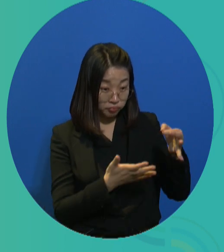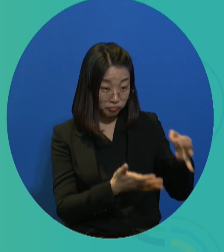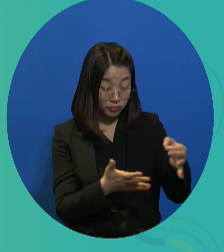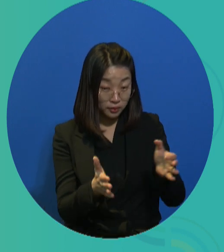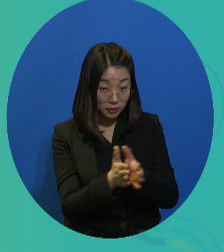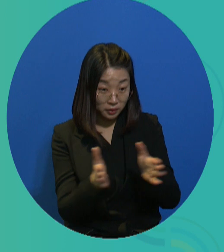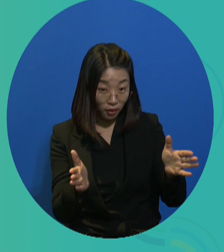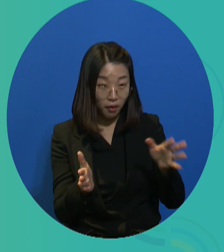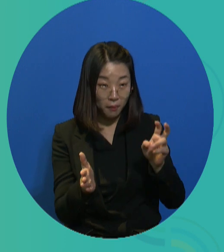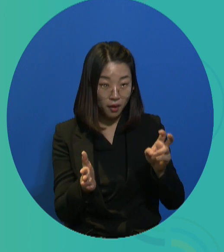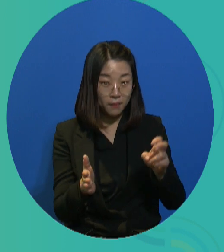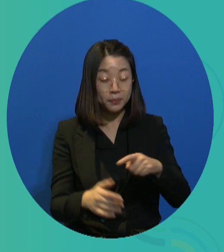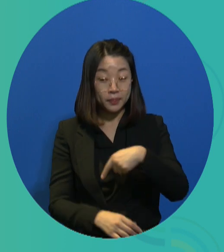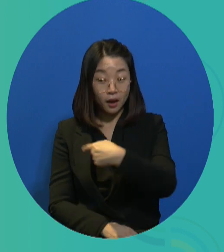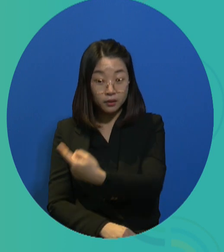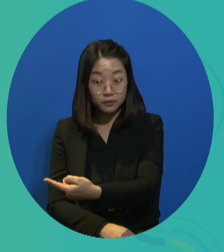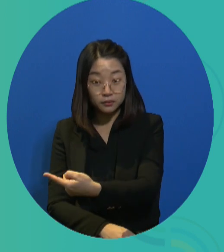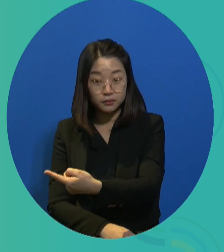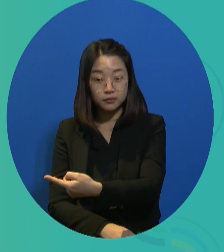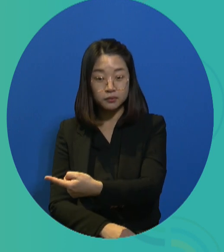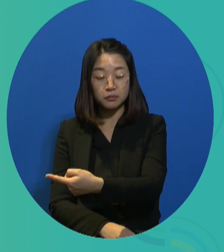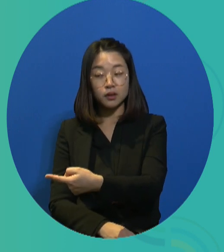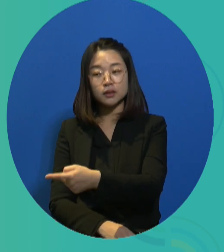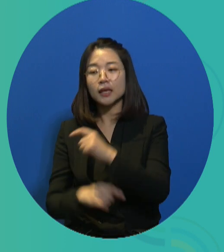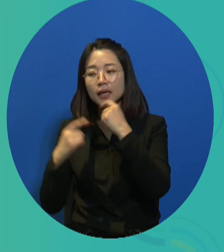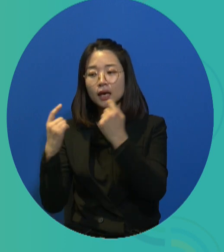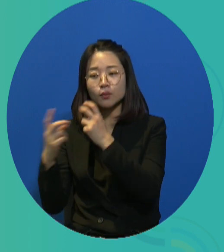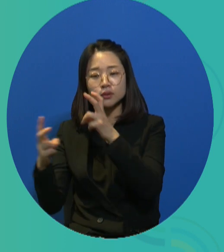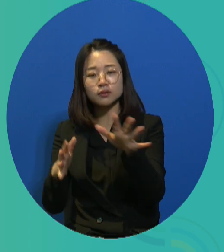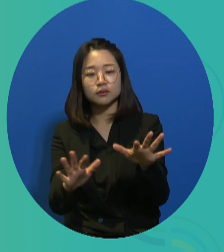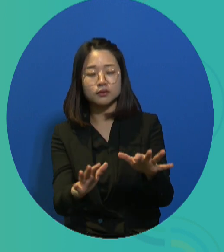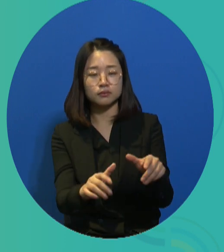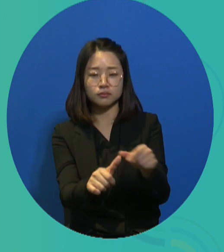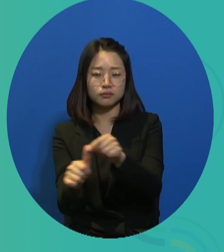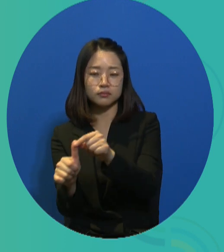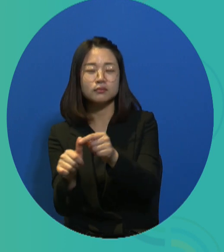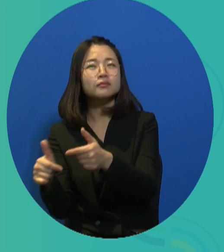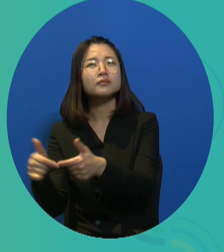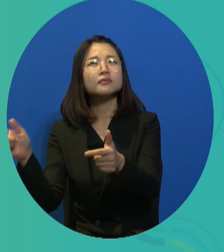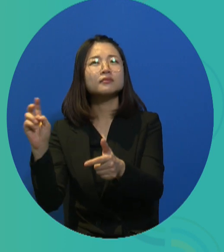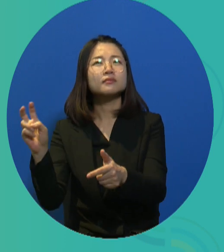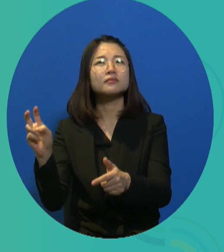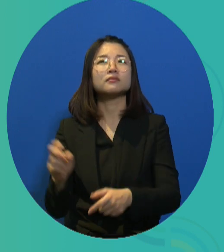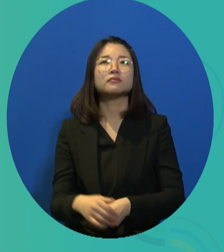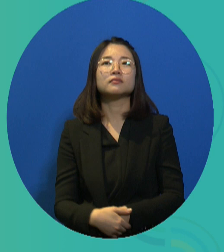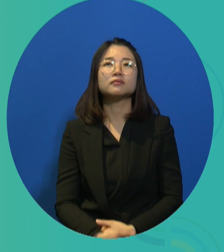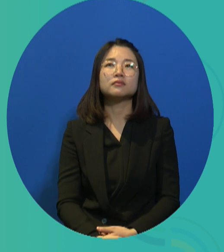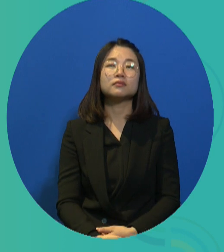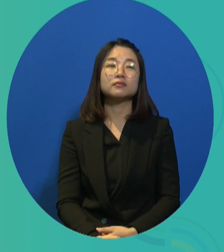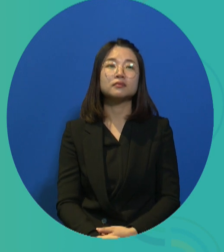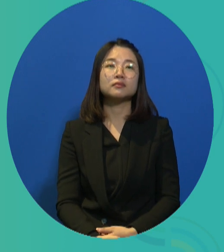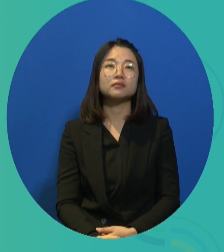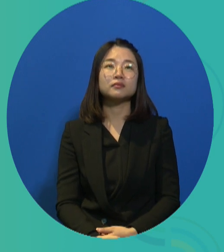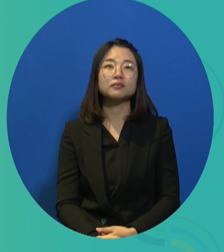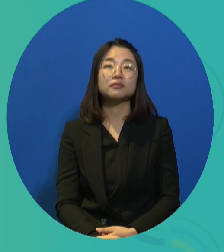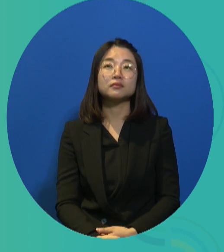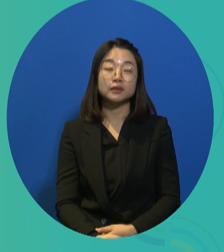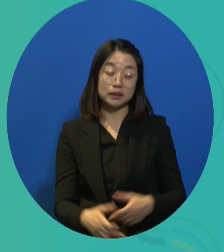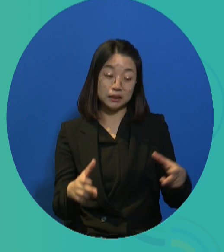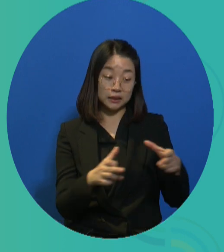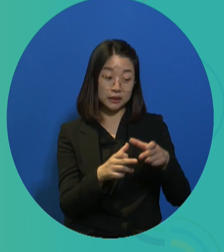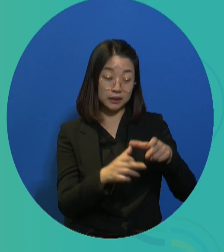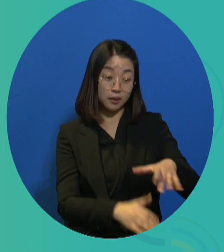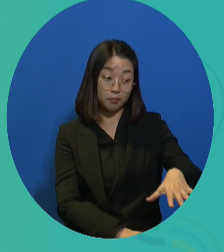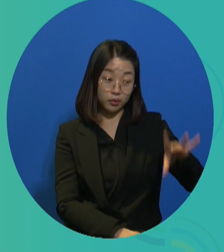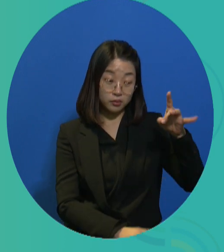We have to continue on down this road because if we maintain a status quo, everybody will become an unnecessary, as